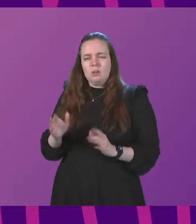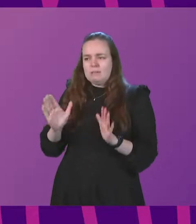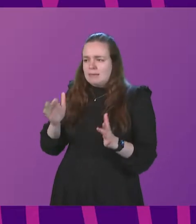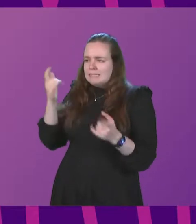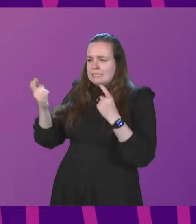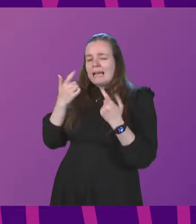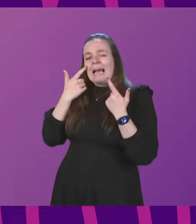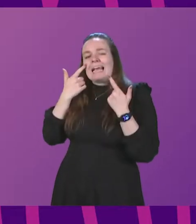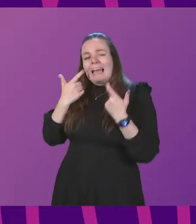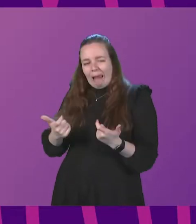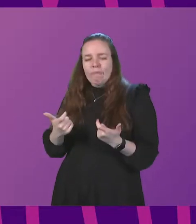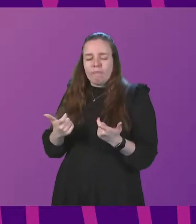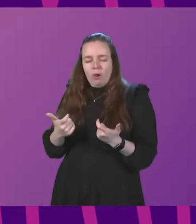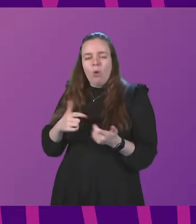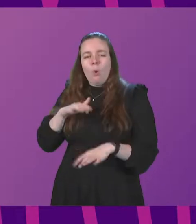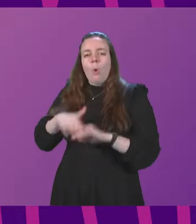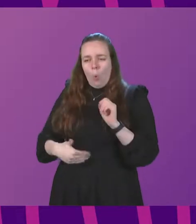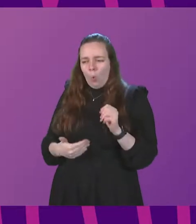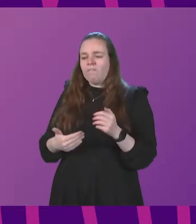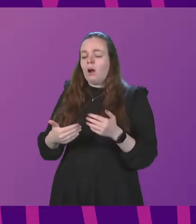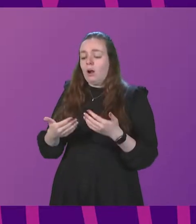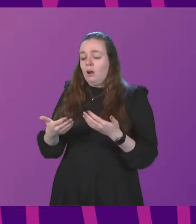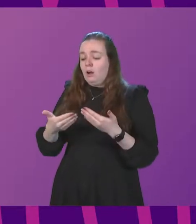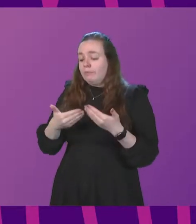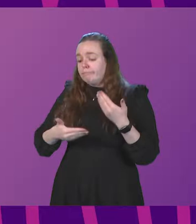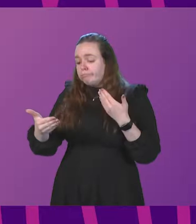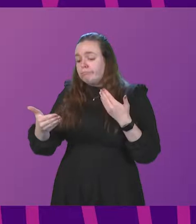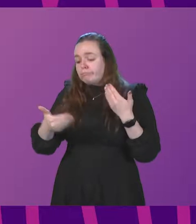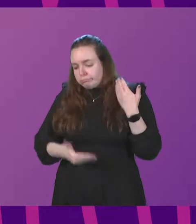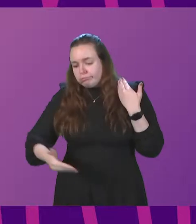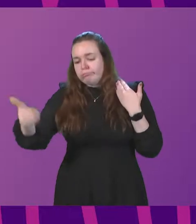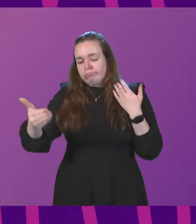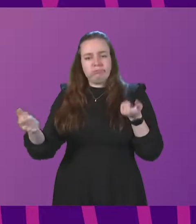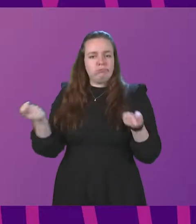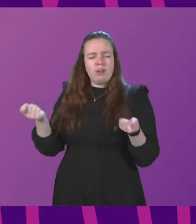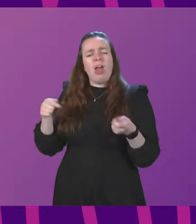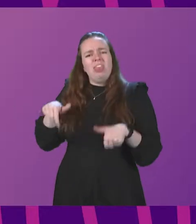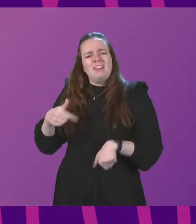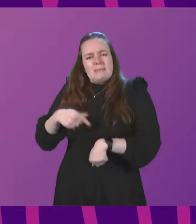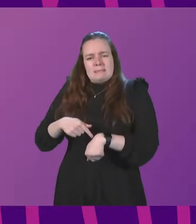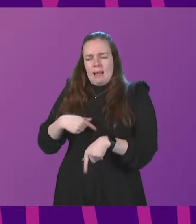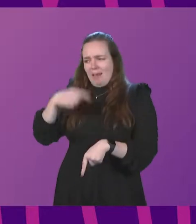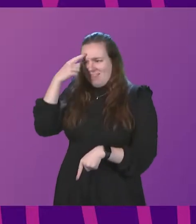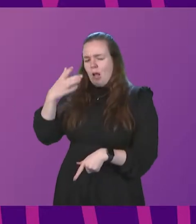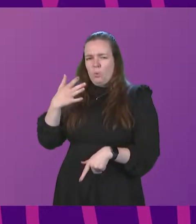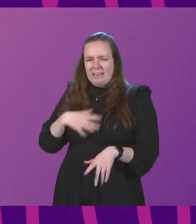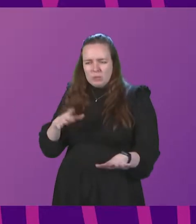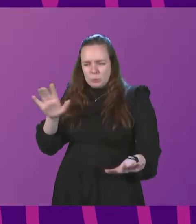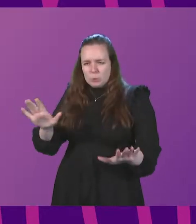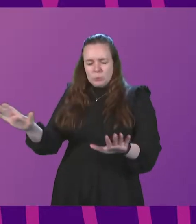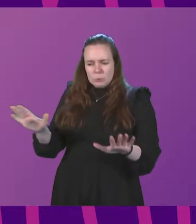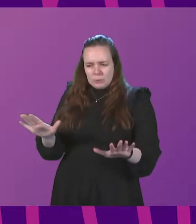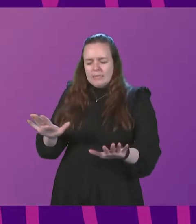very carefully about the medium- to long-term approach that we take. This is a time, I think, where we need to think quite fundamentally